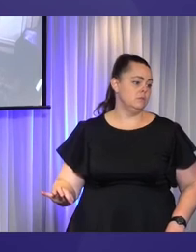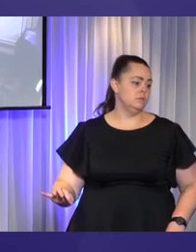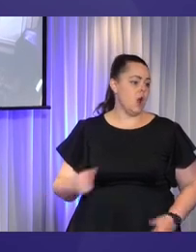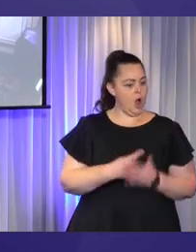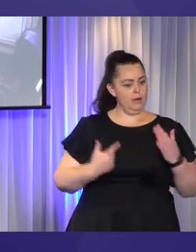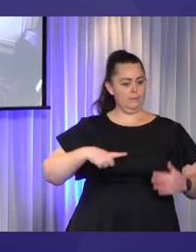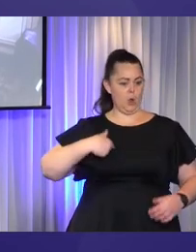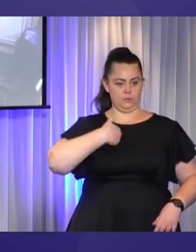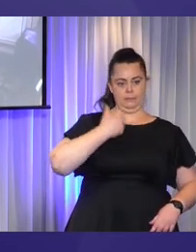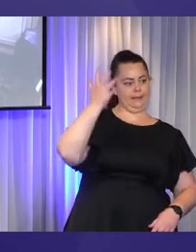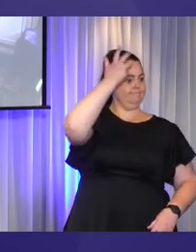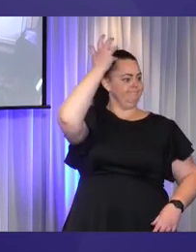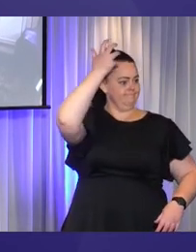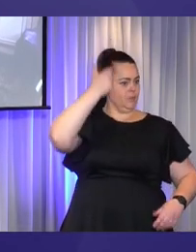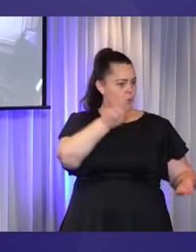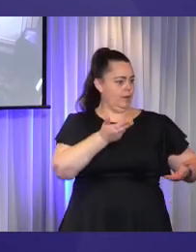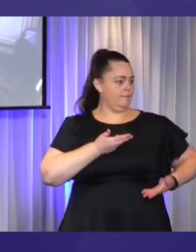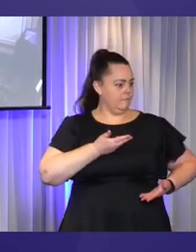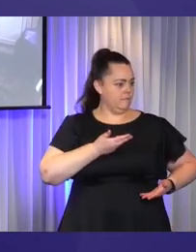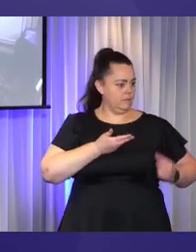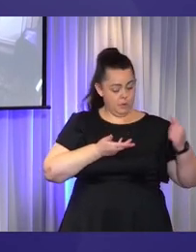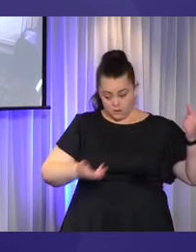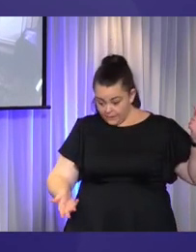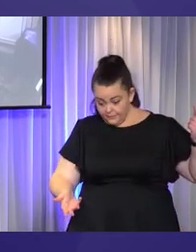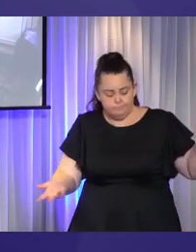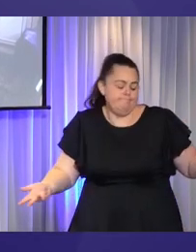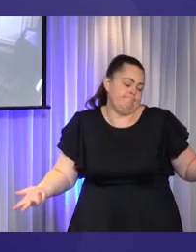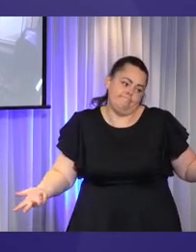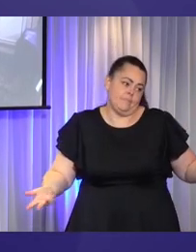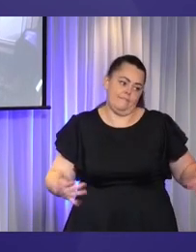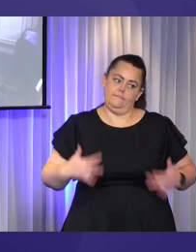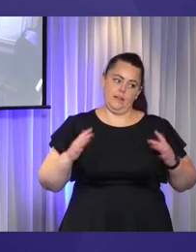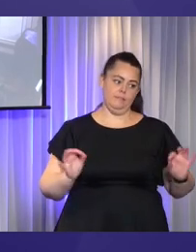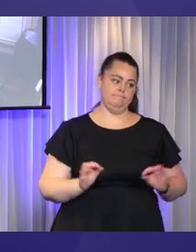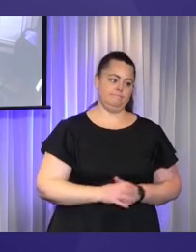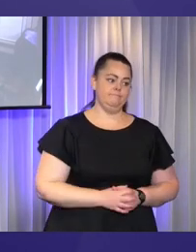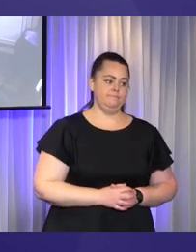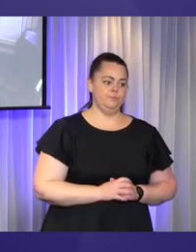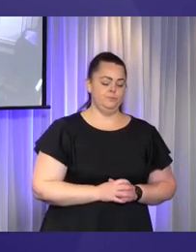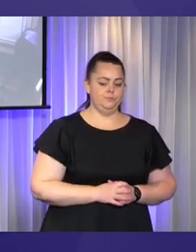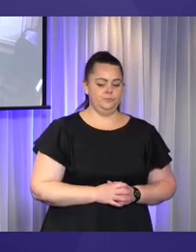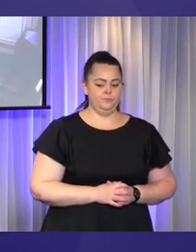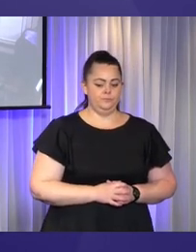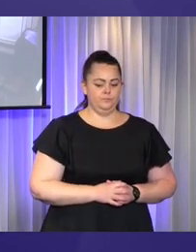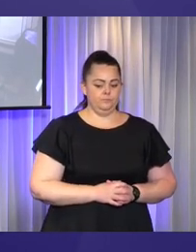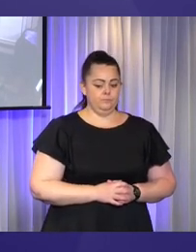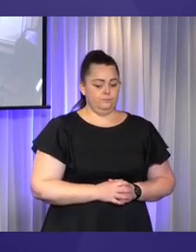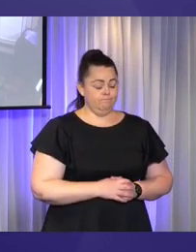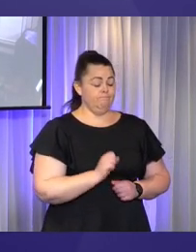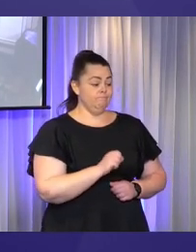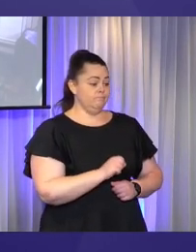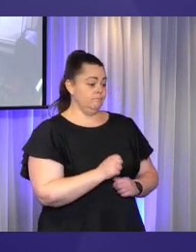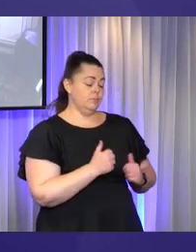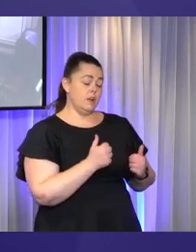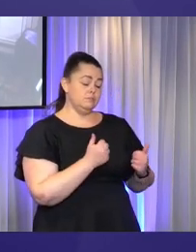Yes, thank you, Anne. That's very informative. And we do need to, one of the comments in Slido was to